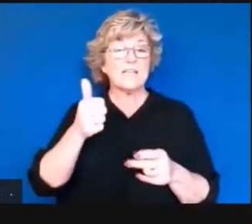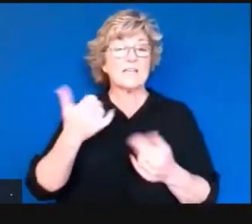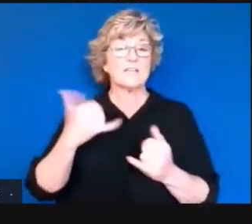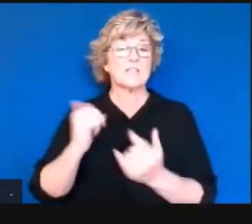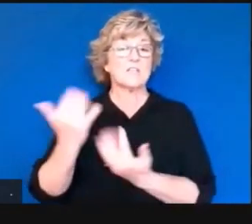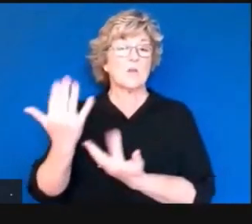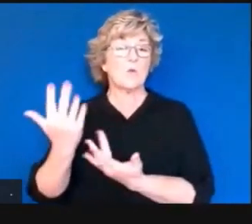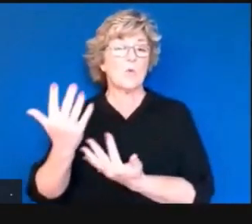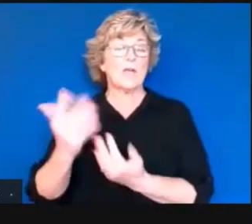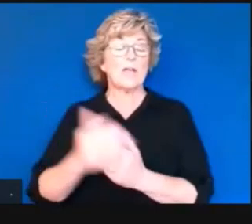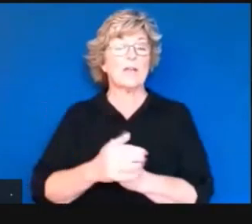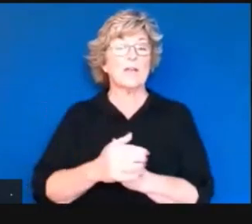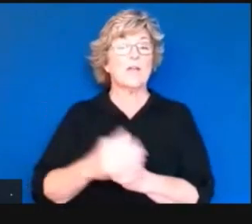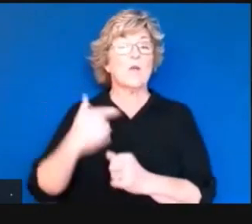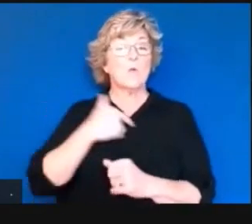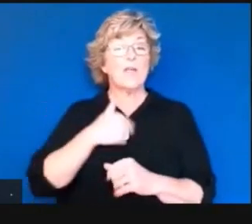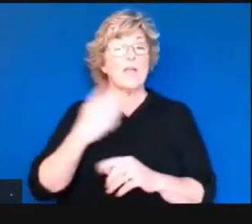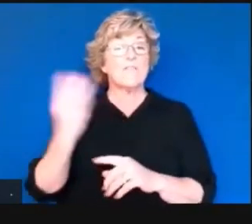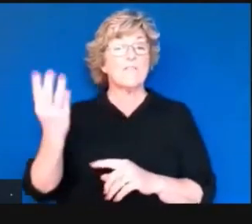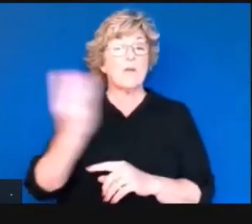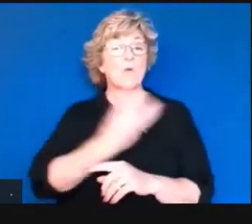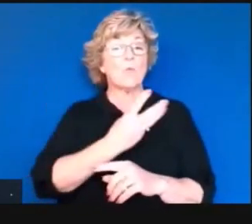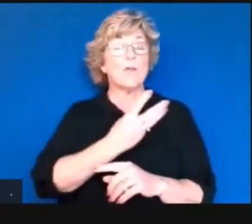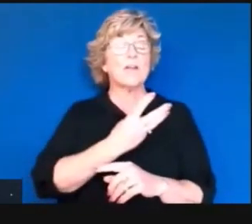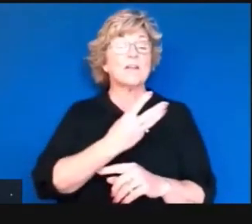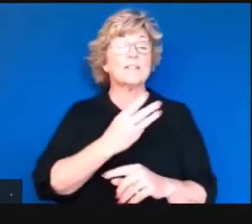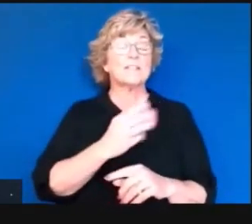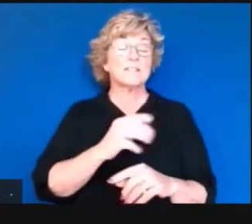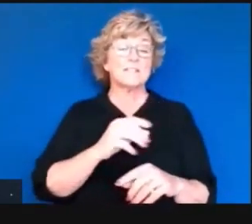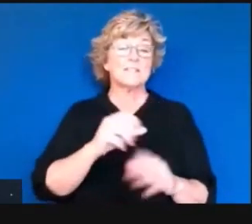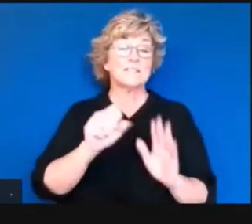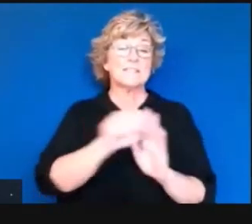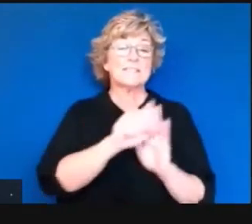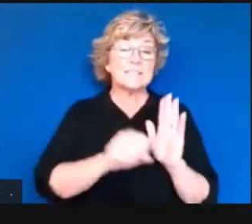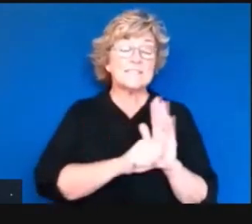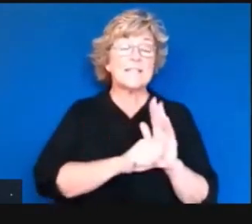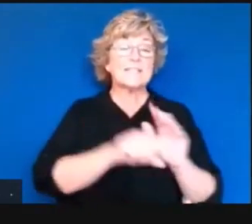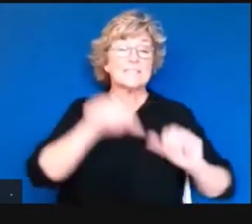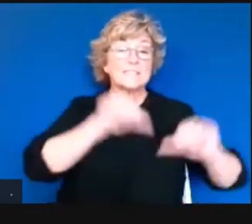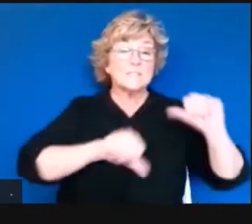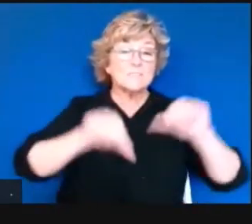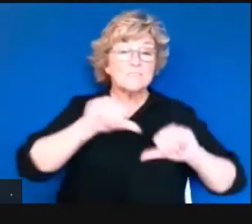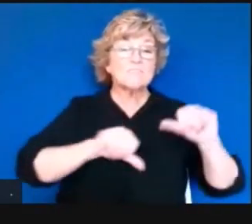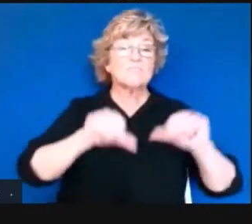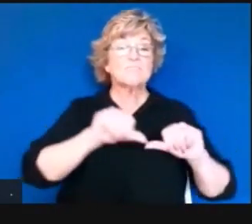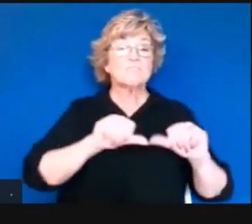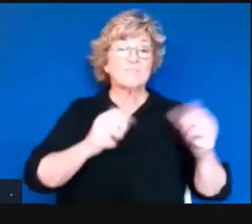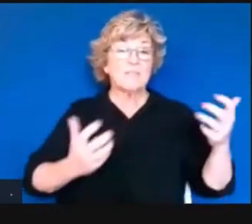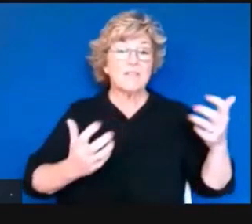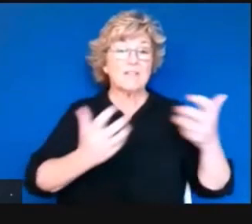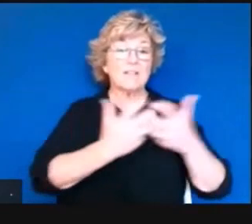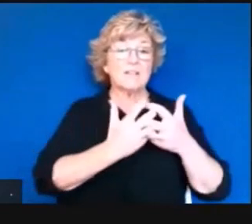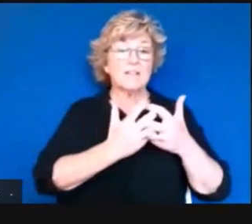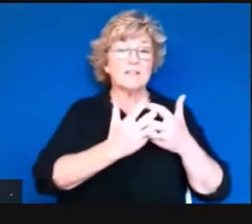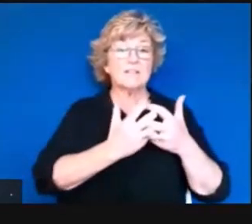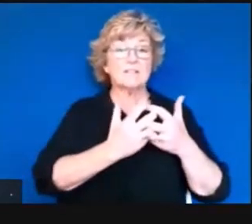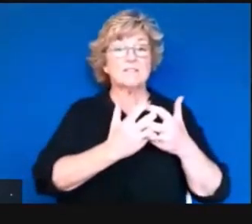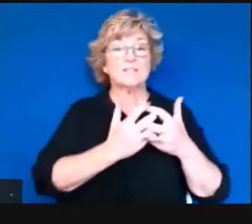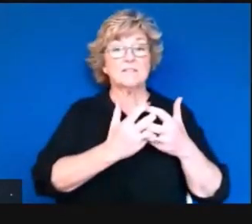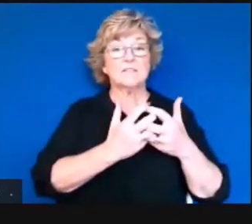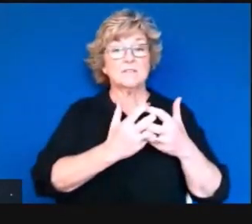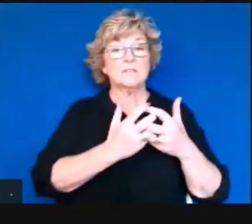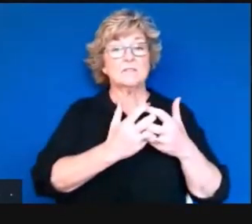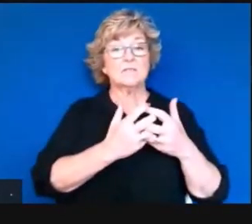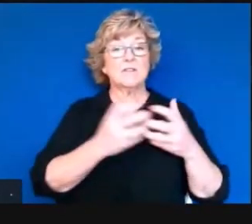we also had our Western State Scientific Safety Review Work Group, a complement of 17 members, six from